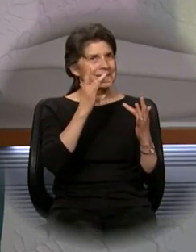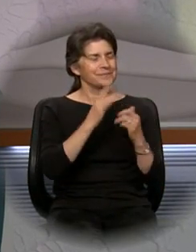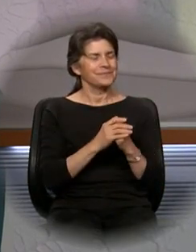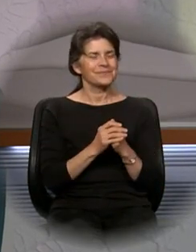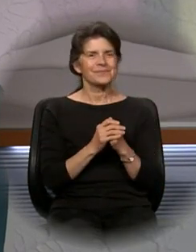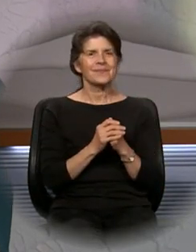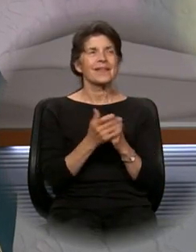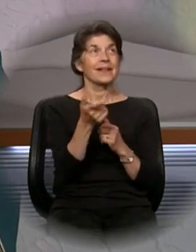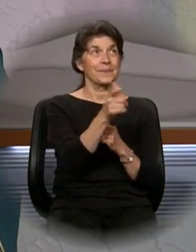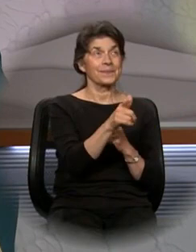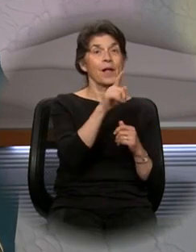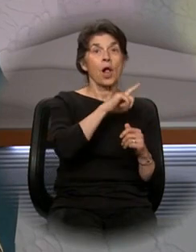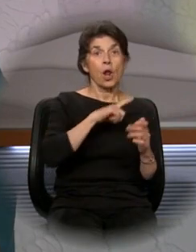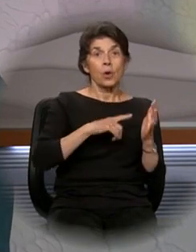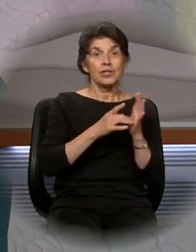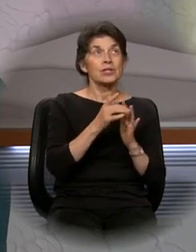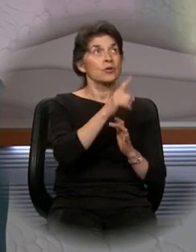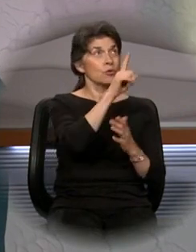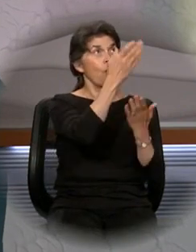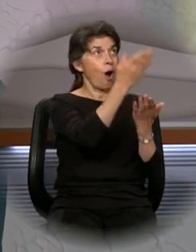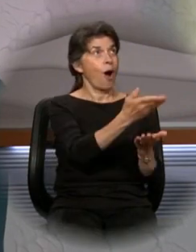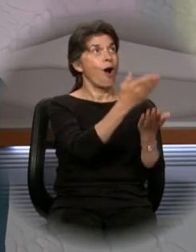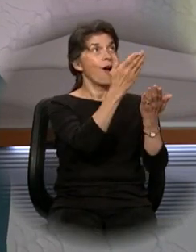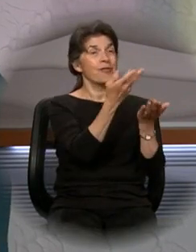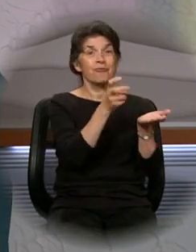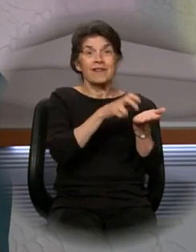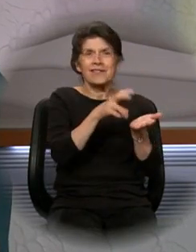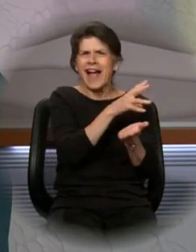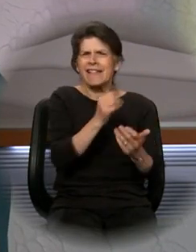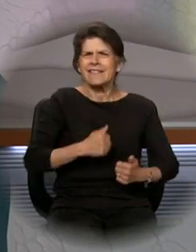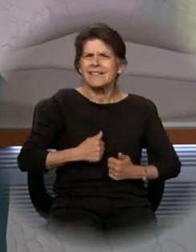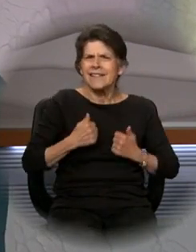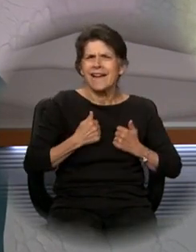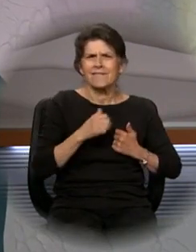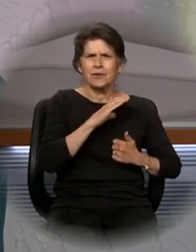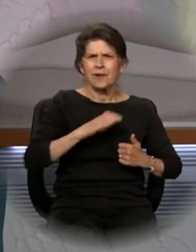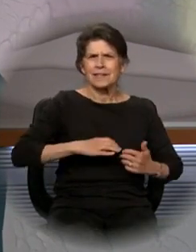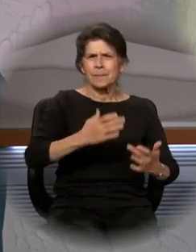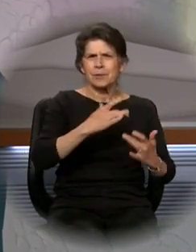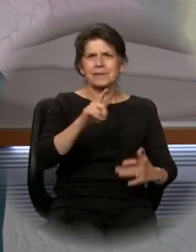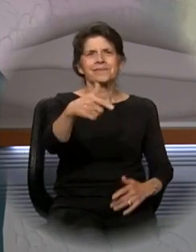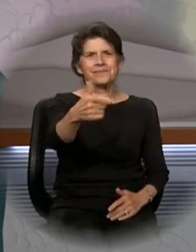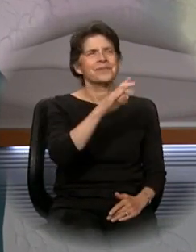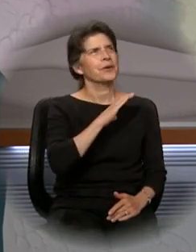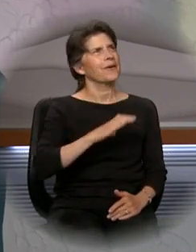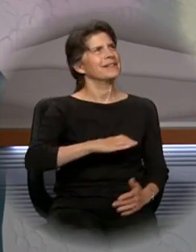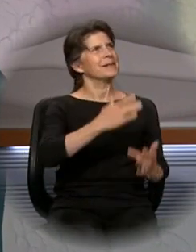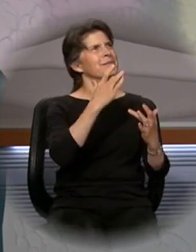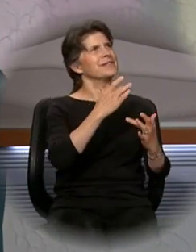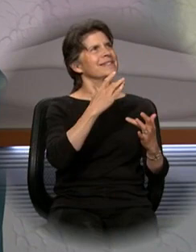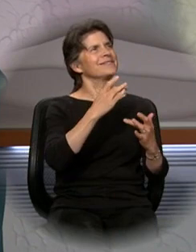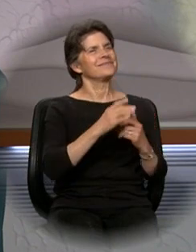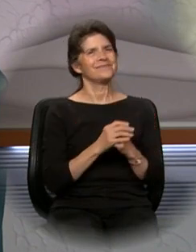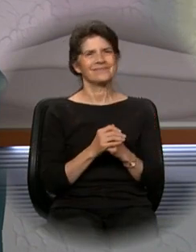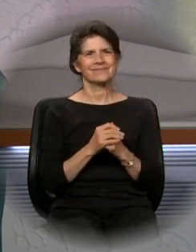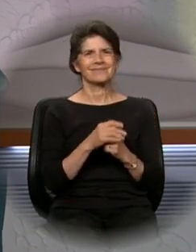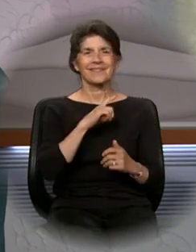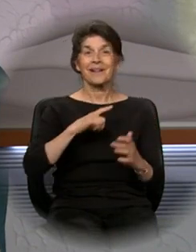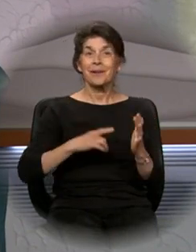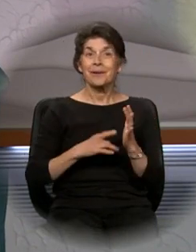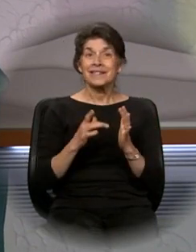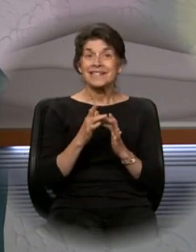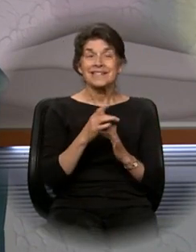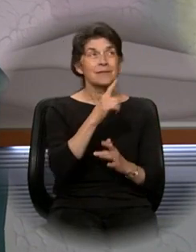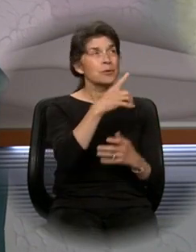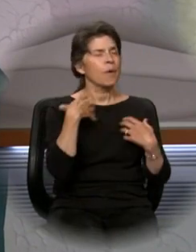Lord Jesus, you are the resurrection and the life. Christ, have mercy. Christ, have mercy. Lord Jesus,